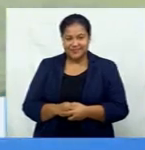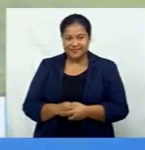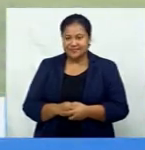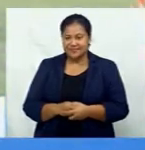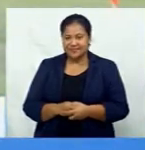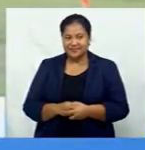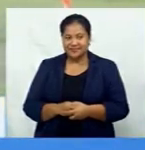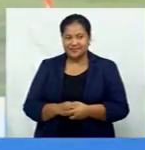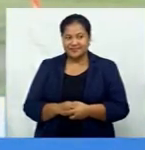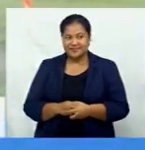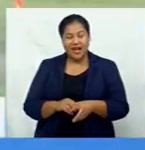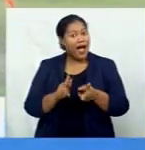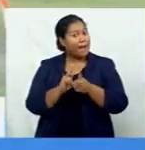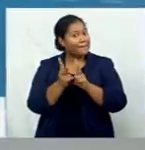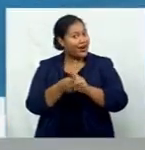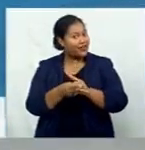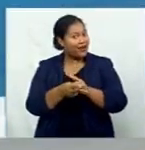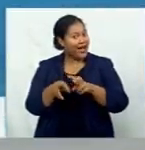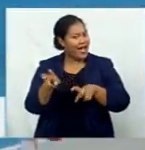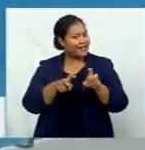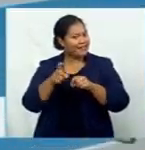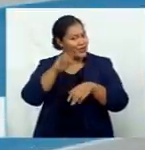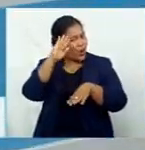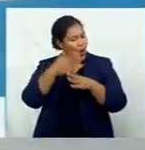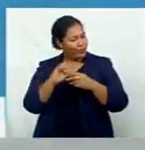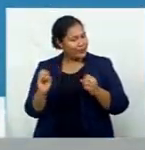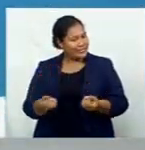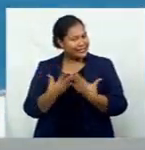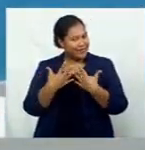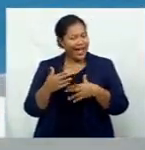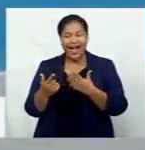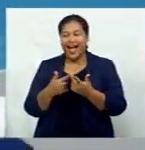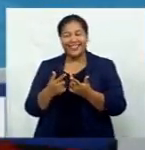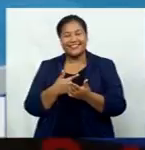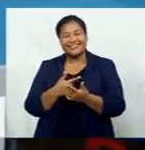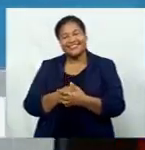And para-athletes hope to inspire others. This and more coming up.